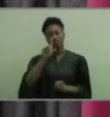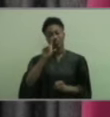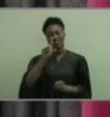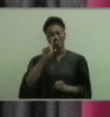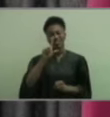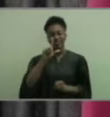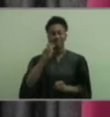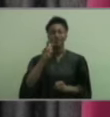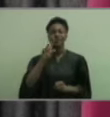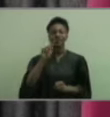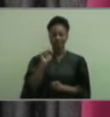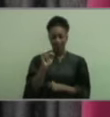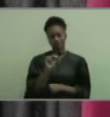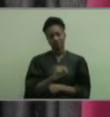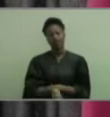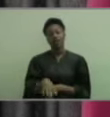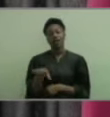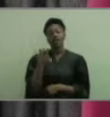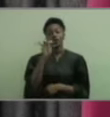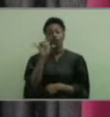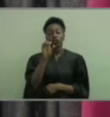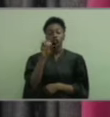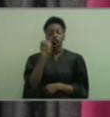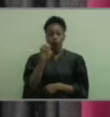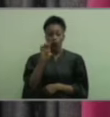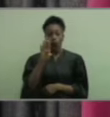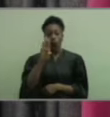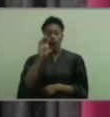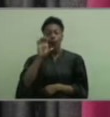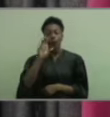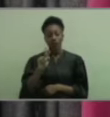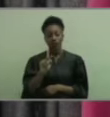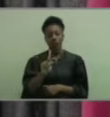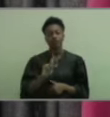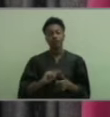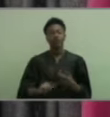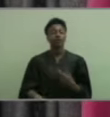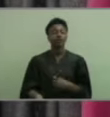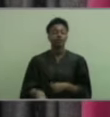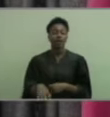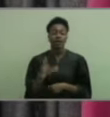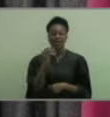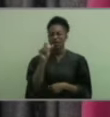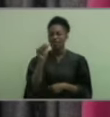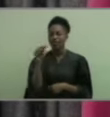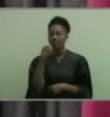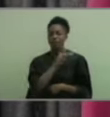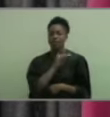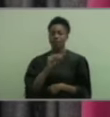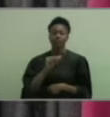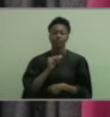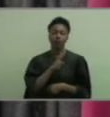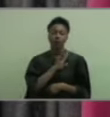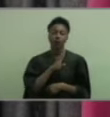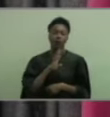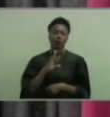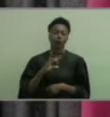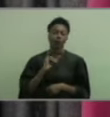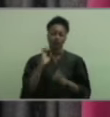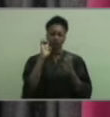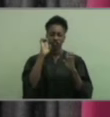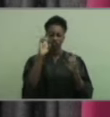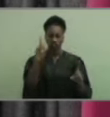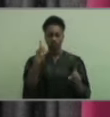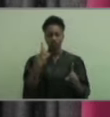Dr. Joe Buck, District Representative Dr. Dionne Hoskins-Brown, and other members of the Board of Education and